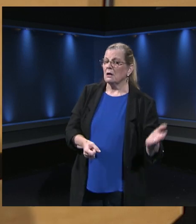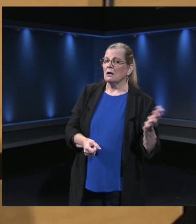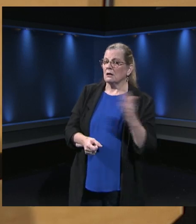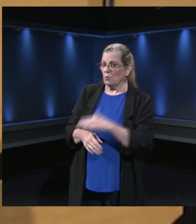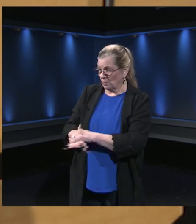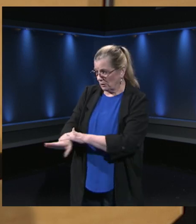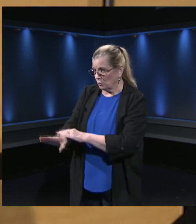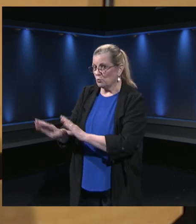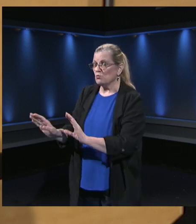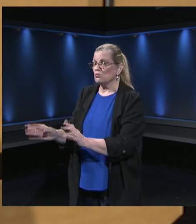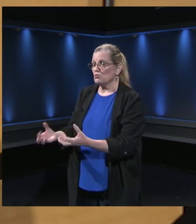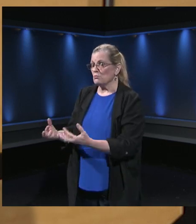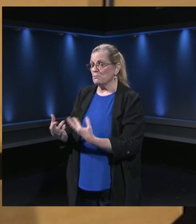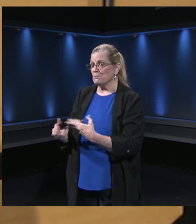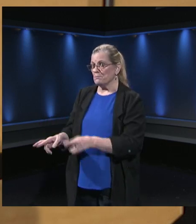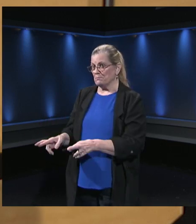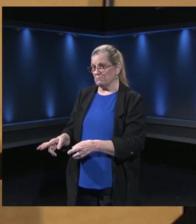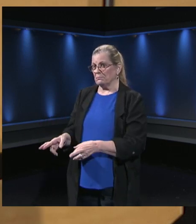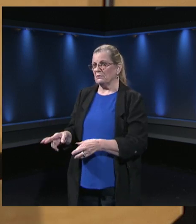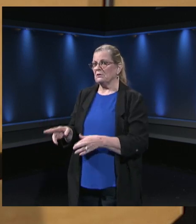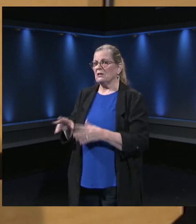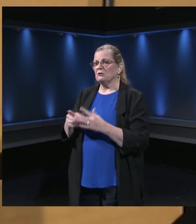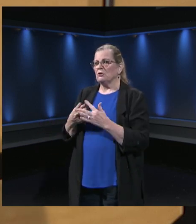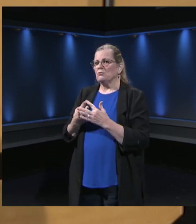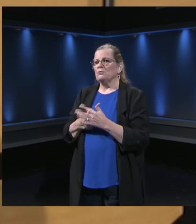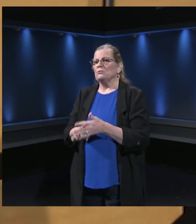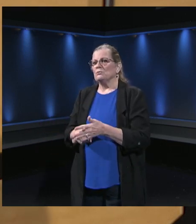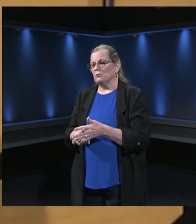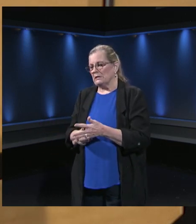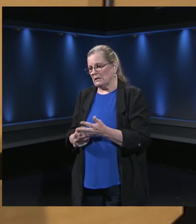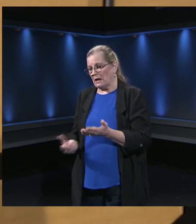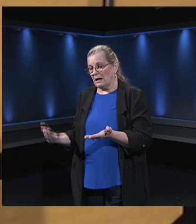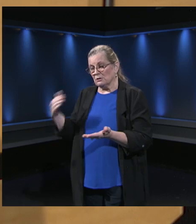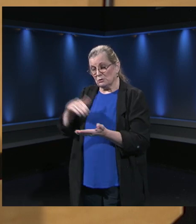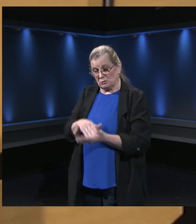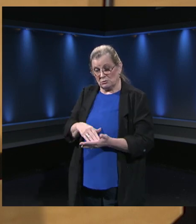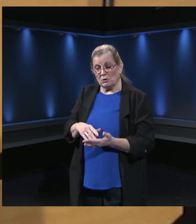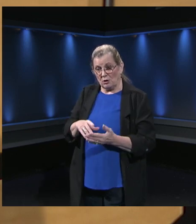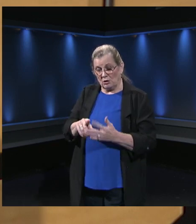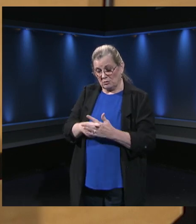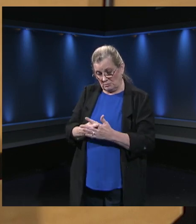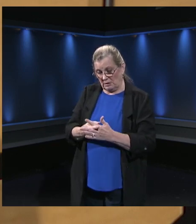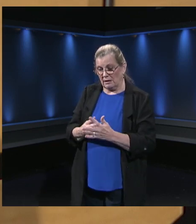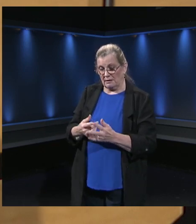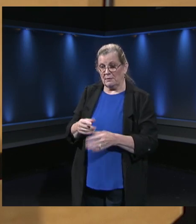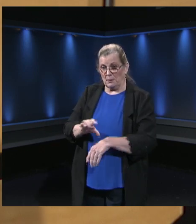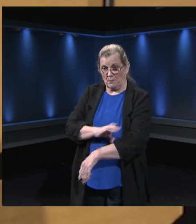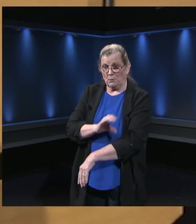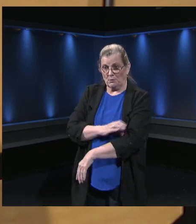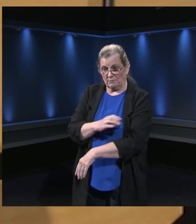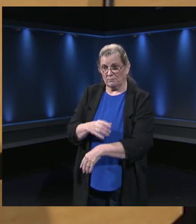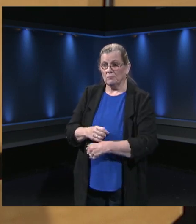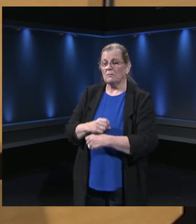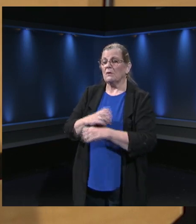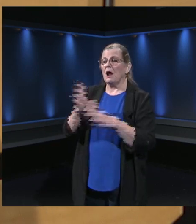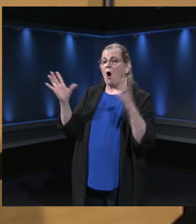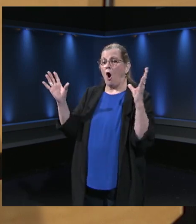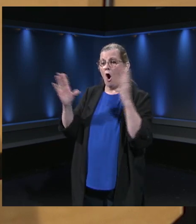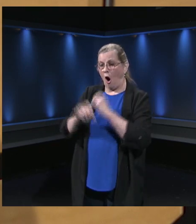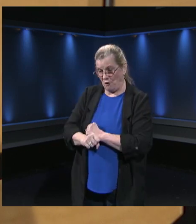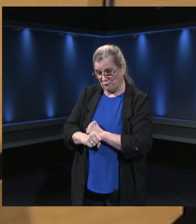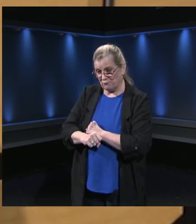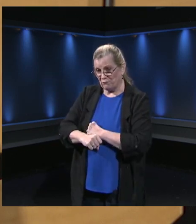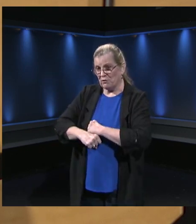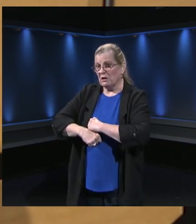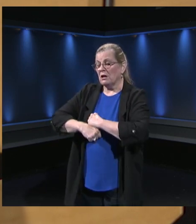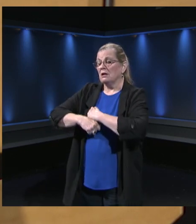And if you can do that, pull into the bus loop or something and restart on the FCPS Wi-Fi, it tends to resolve some issues as well. So not even getting